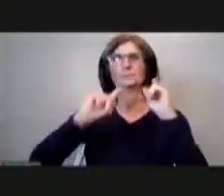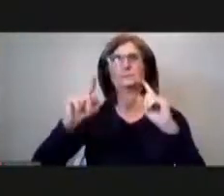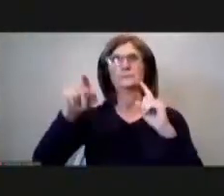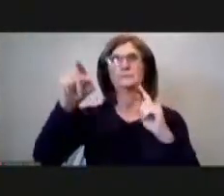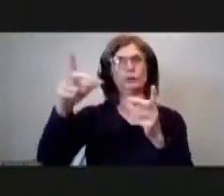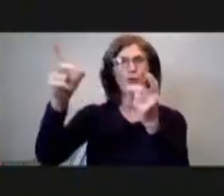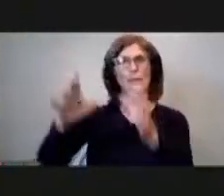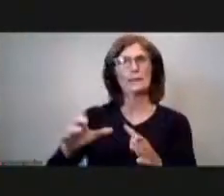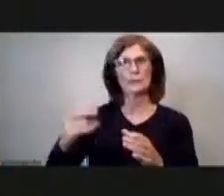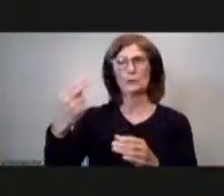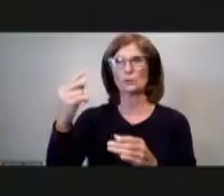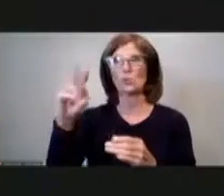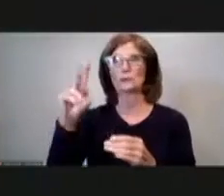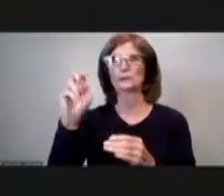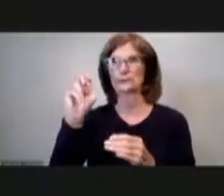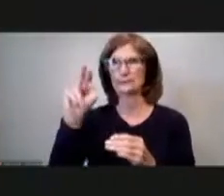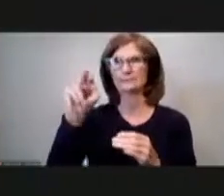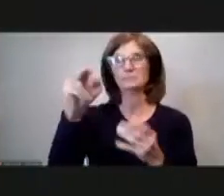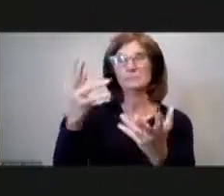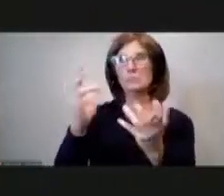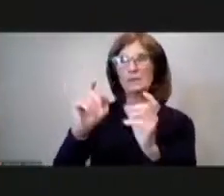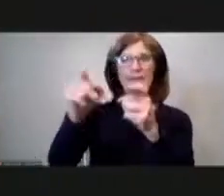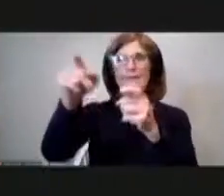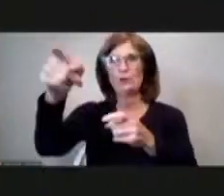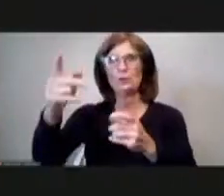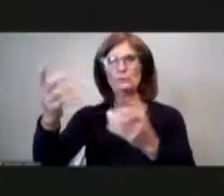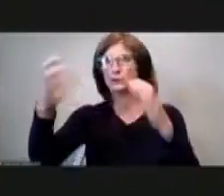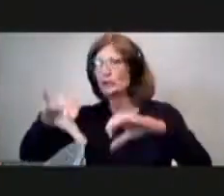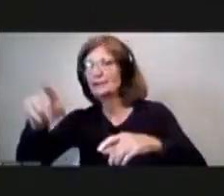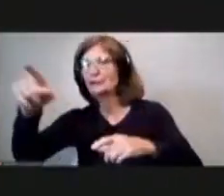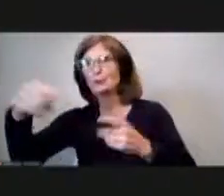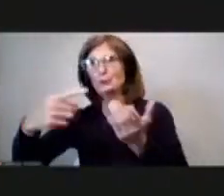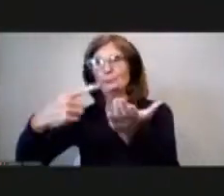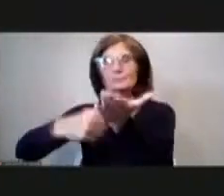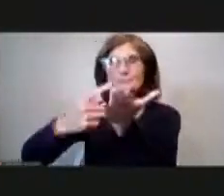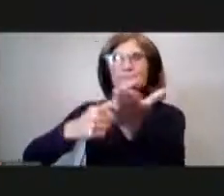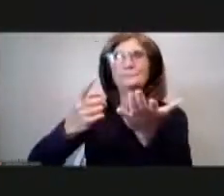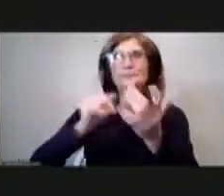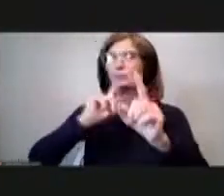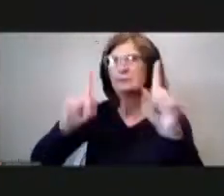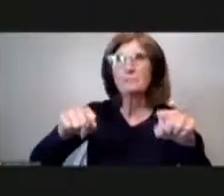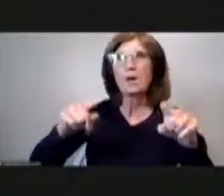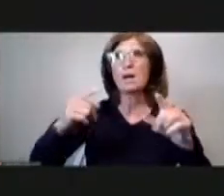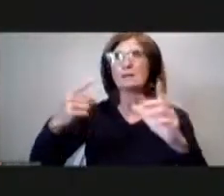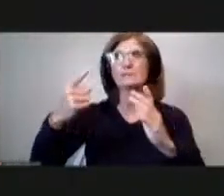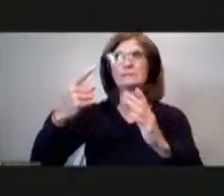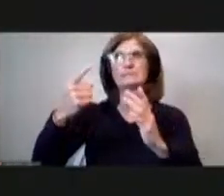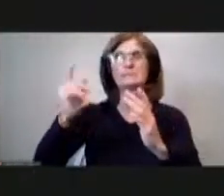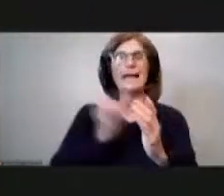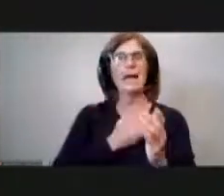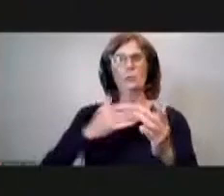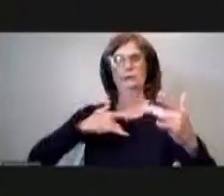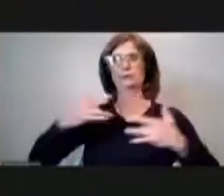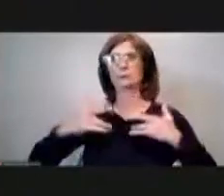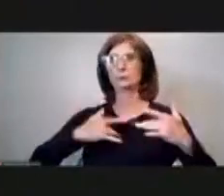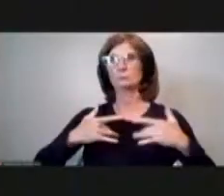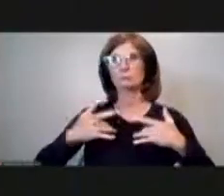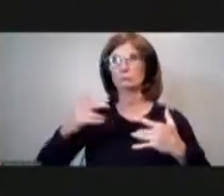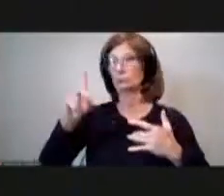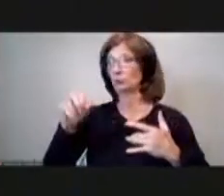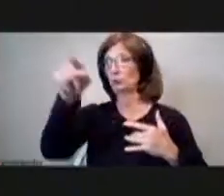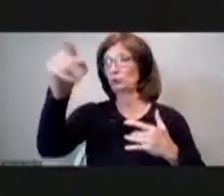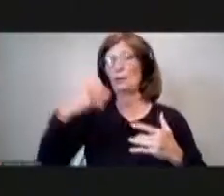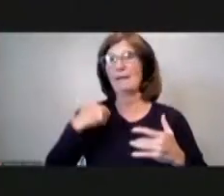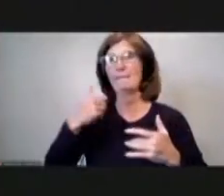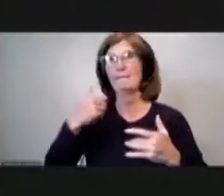wanted to give you first an opportunity to respond or address anything you've heard um so far today um if you had anything to